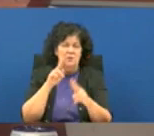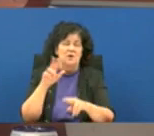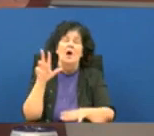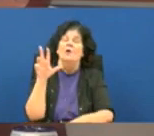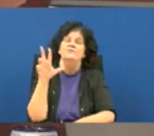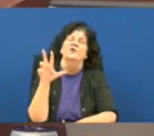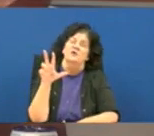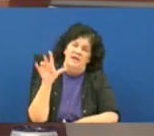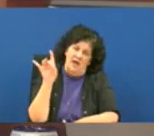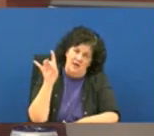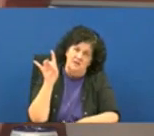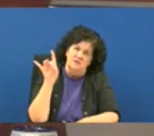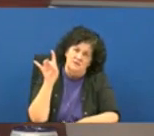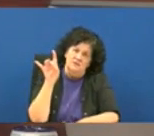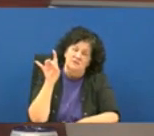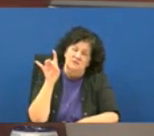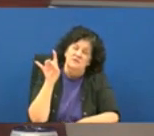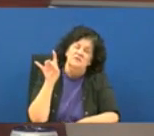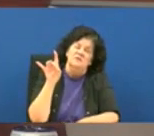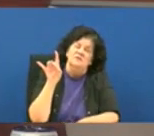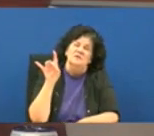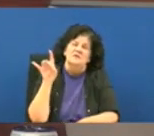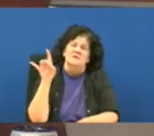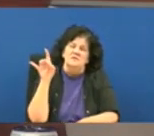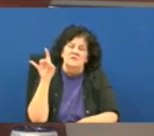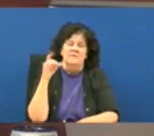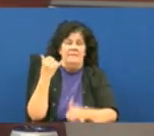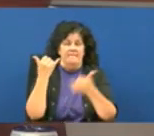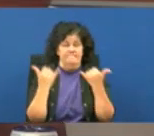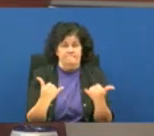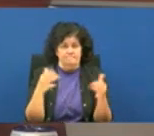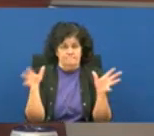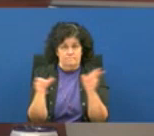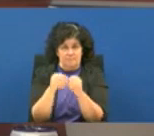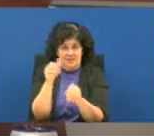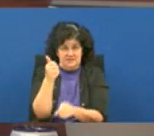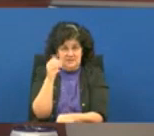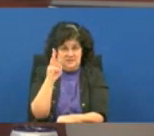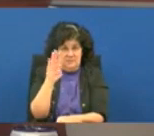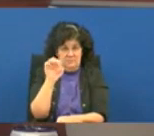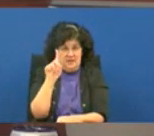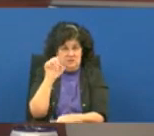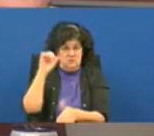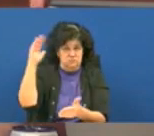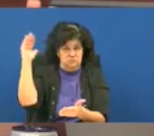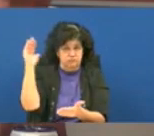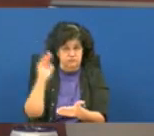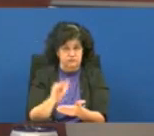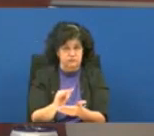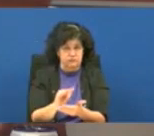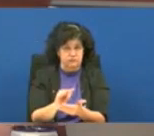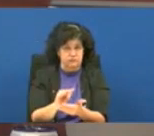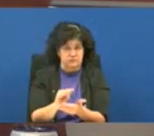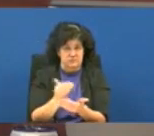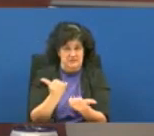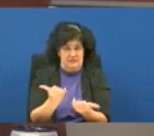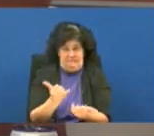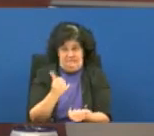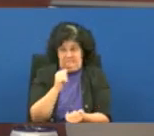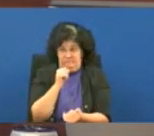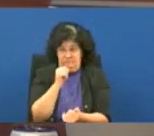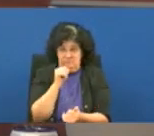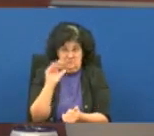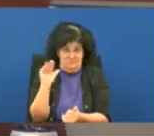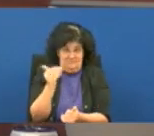38. okay and so now 16 beds are gone away so there isn't there there isn't enough